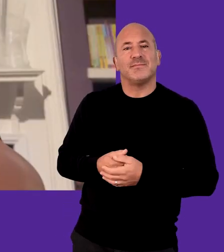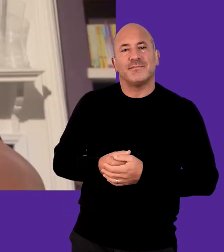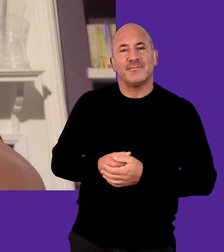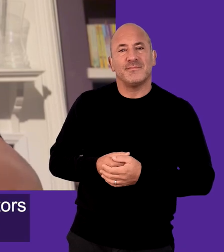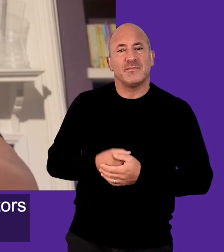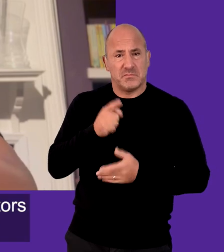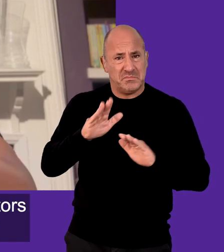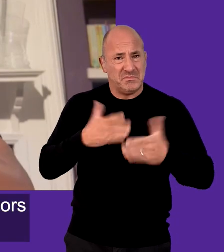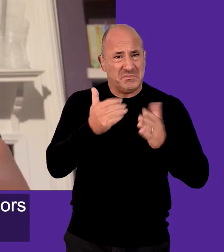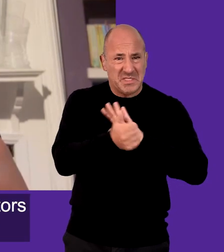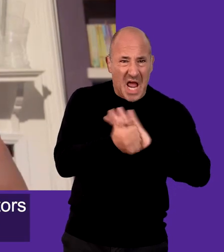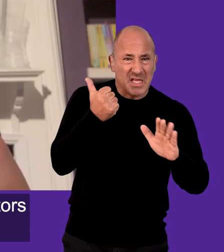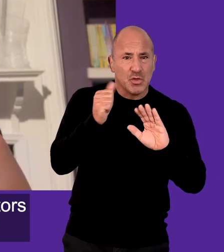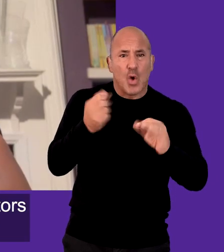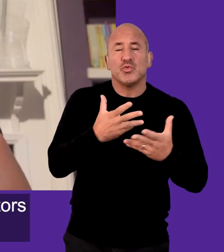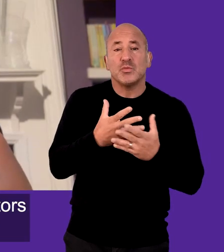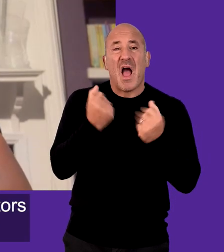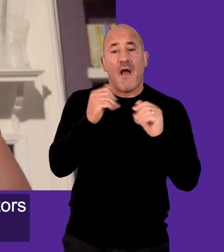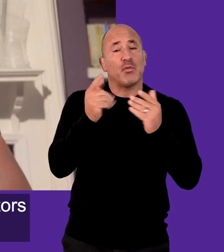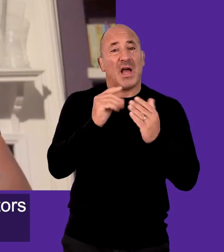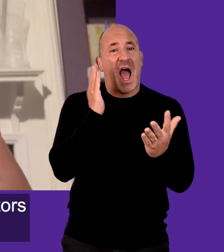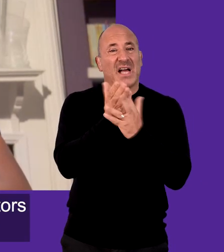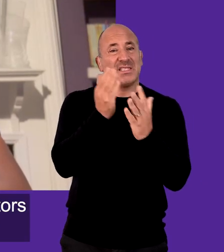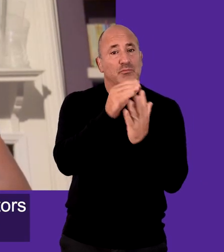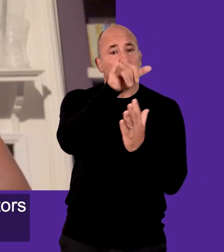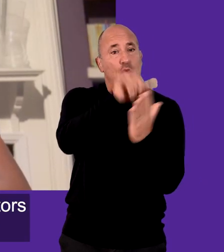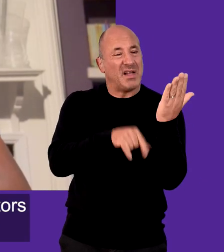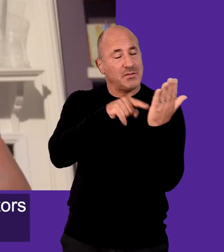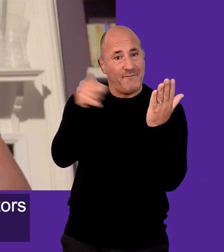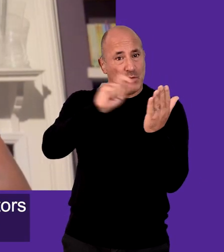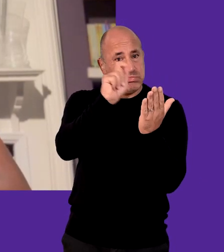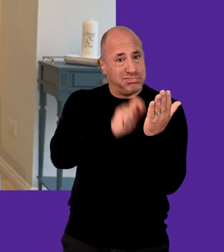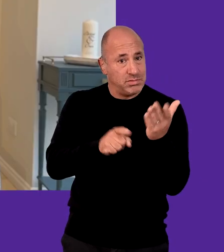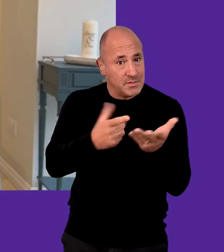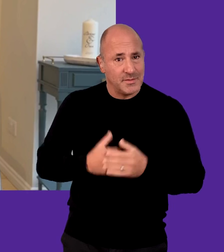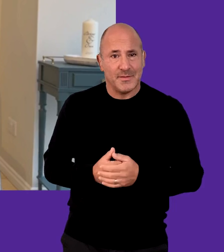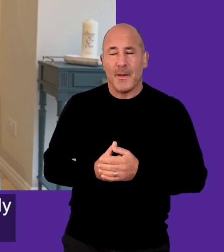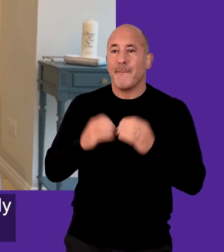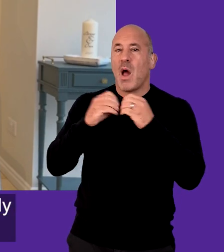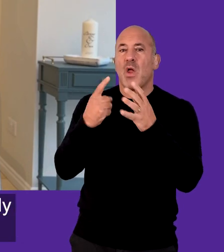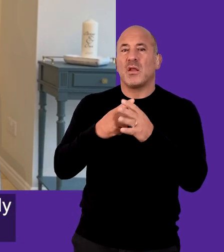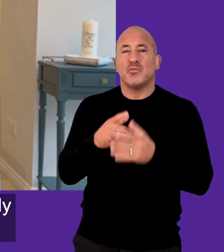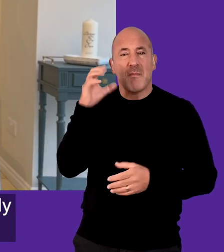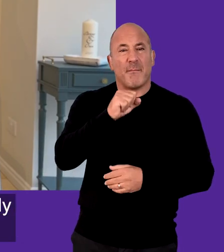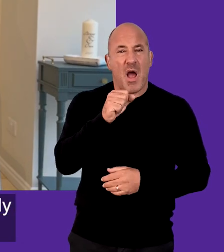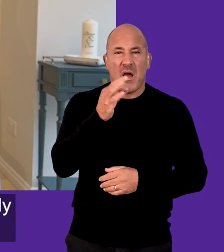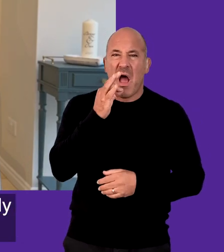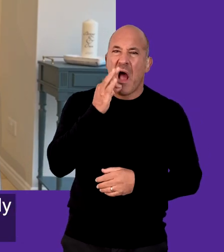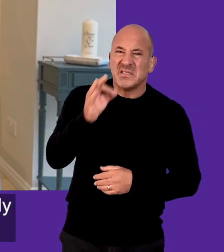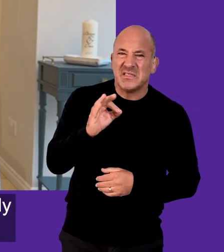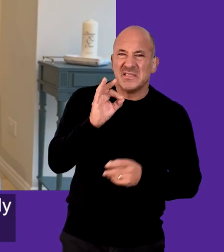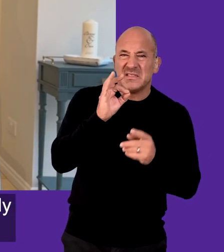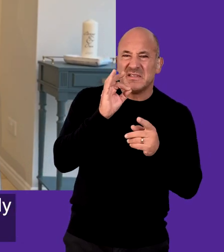Adepetan Do you provide all talent and contributors with an access rider to complete? Brian E Arnold Remember, never ask